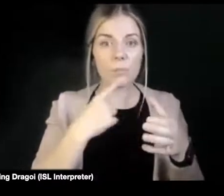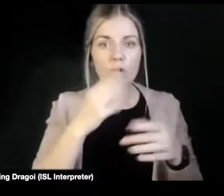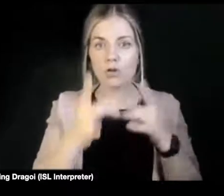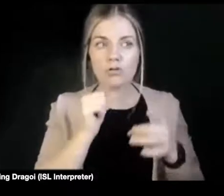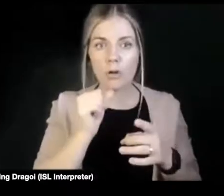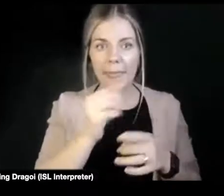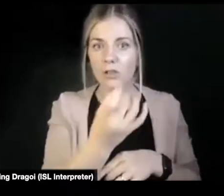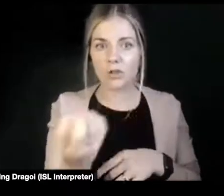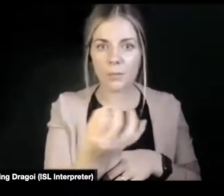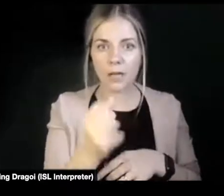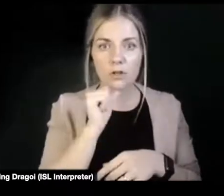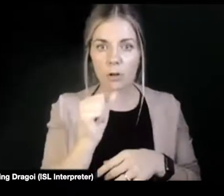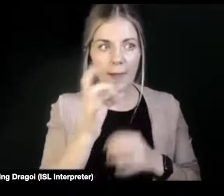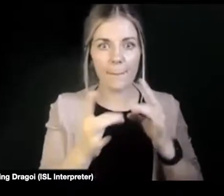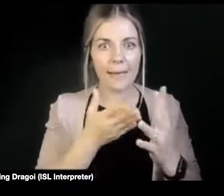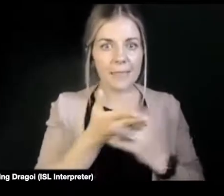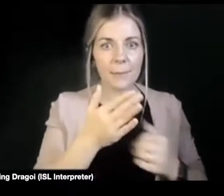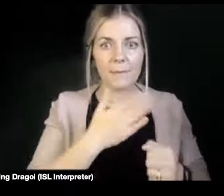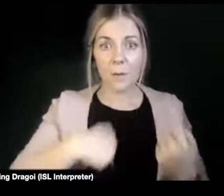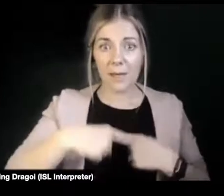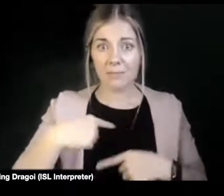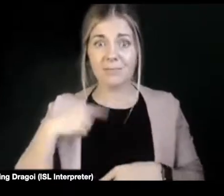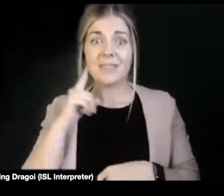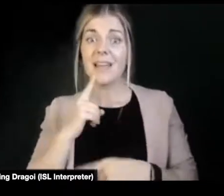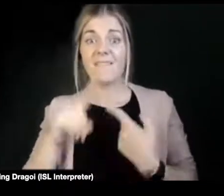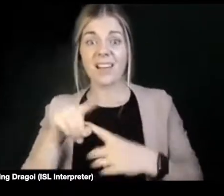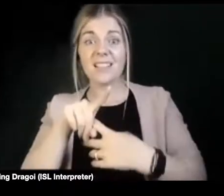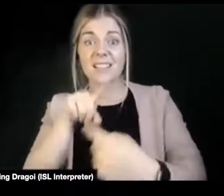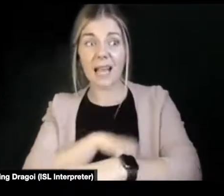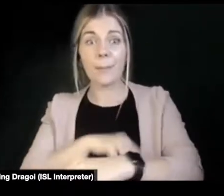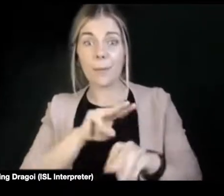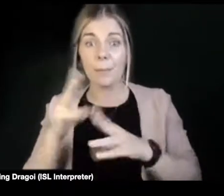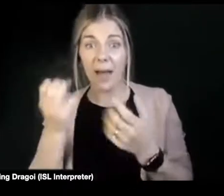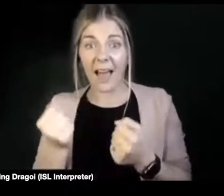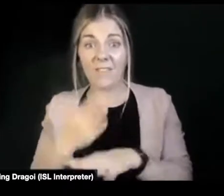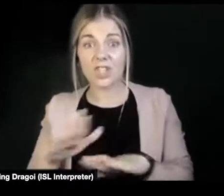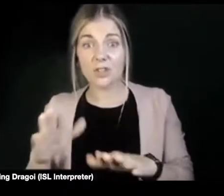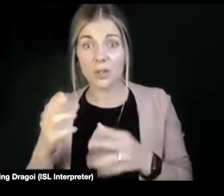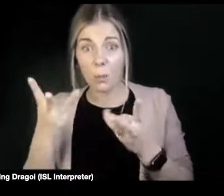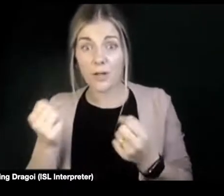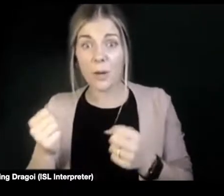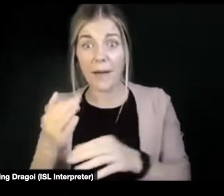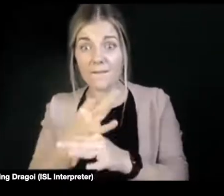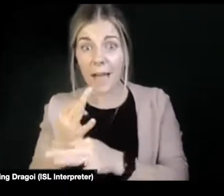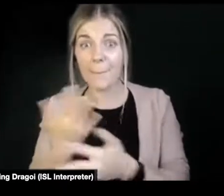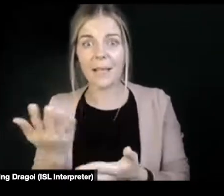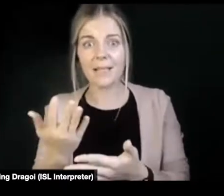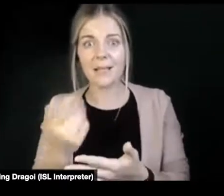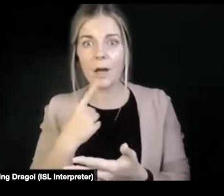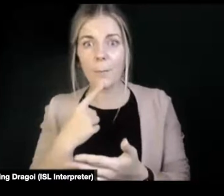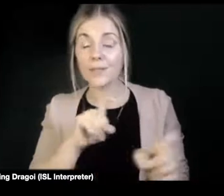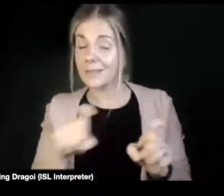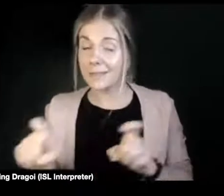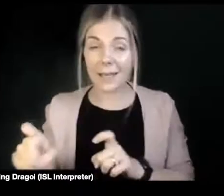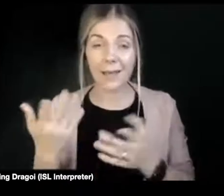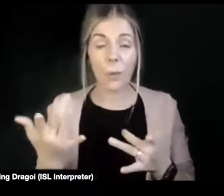So deaf and disabled people have children, they have sex, they want to have families. And just looking at this overarching view that education